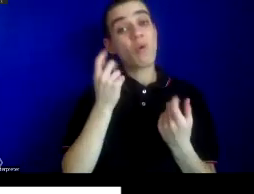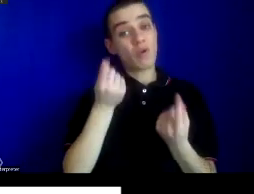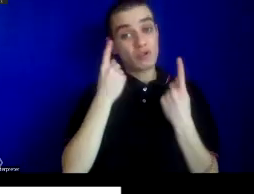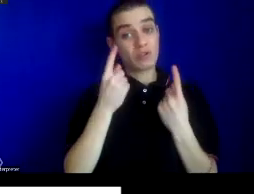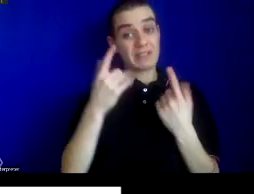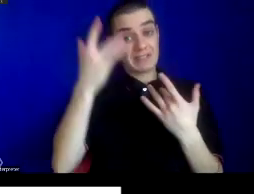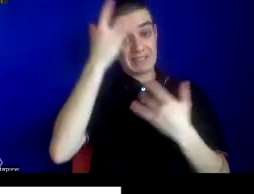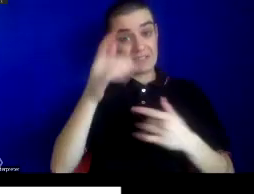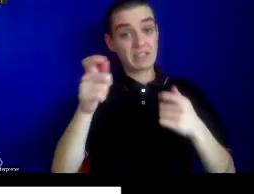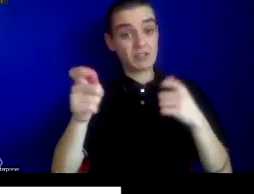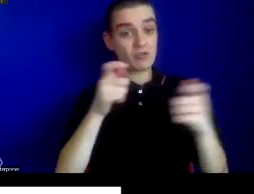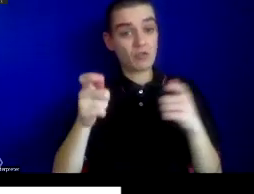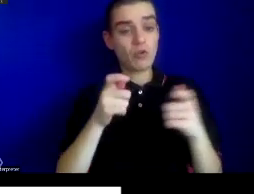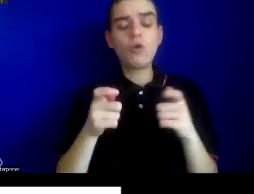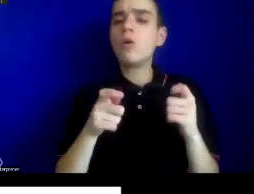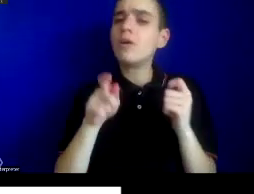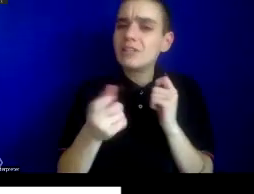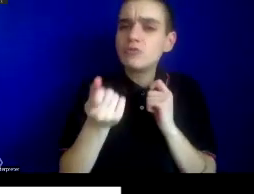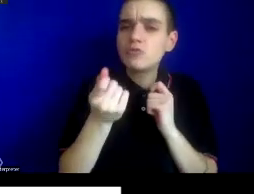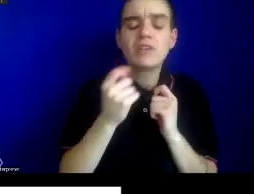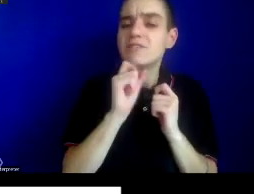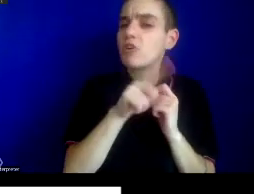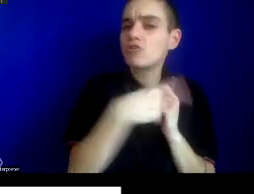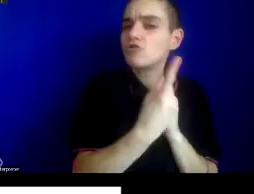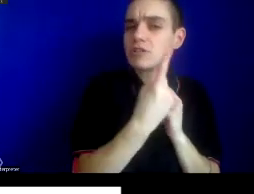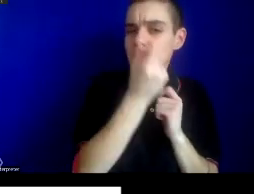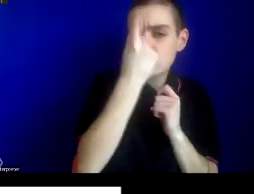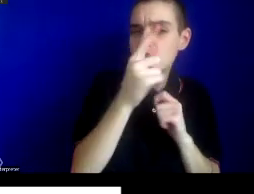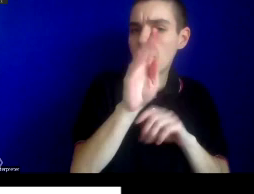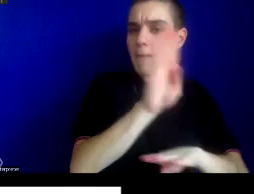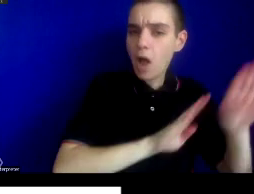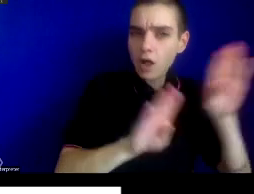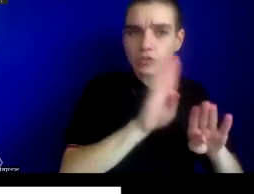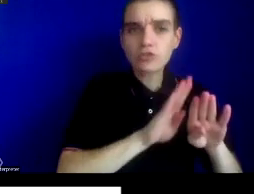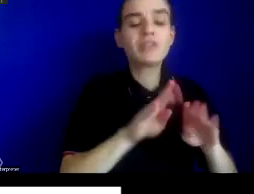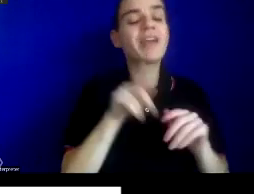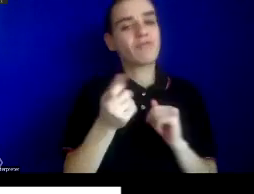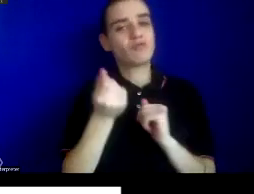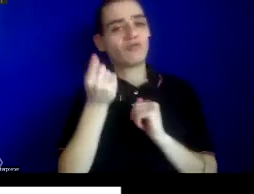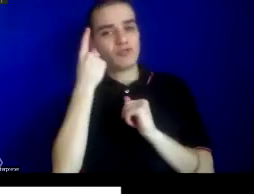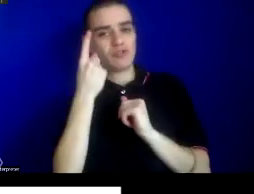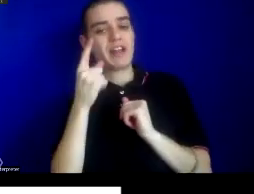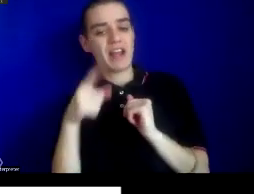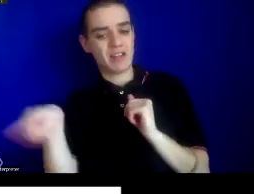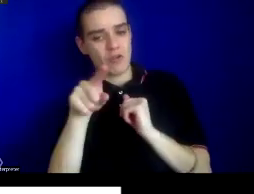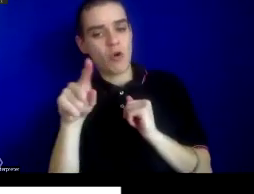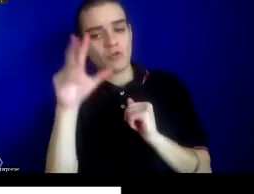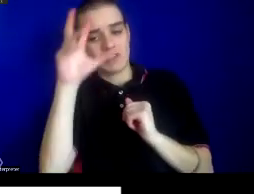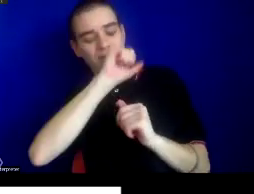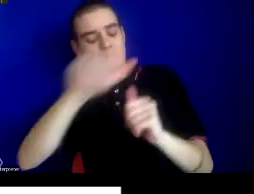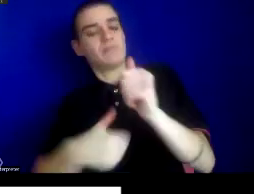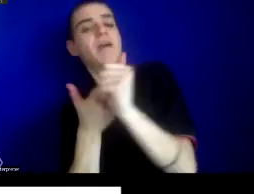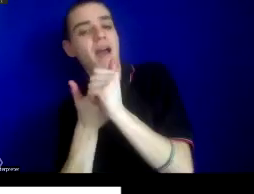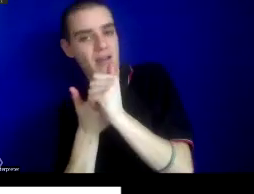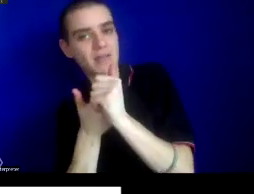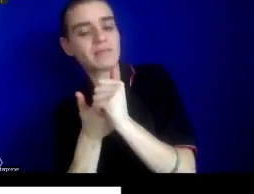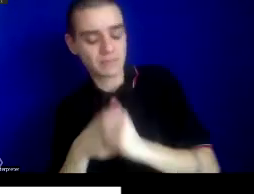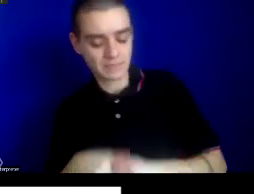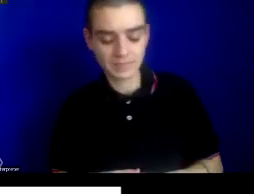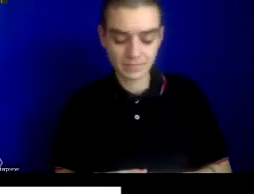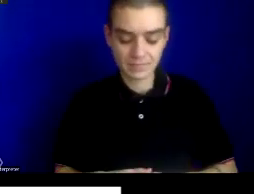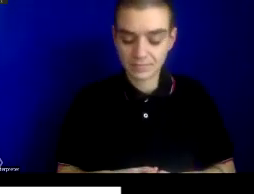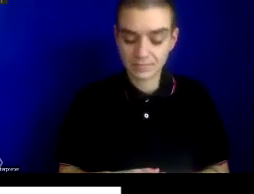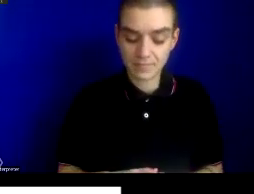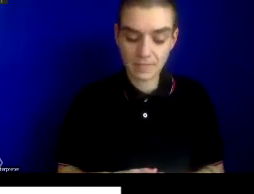to understand the biology of these most pressing threats, but also the assumptions of those assessing them. In these quotations, we see a world where threat